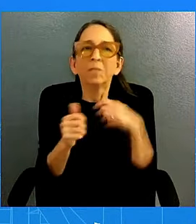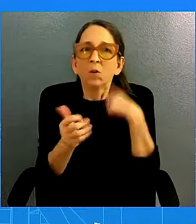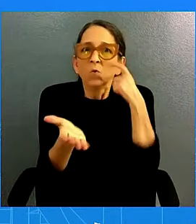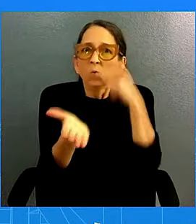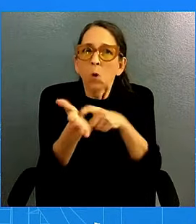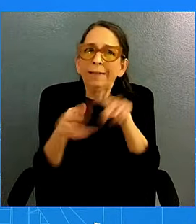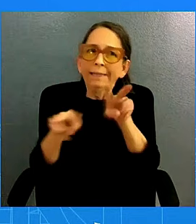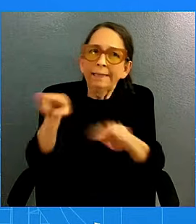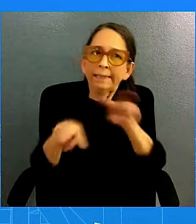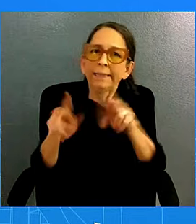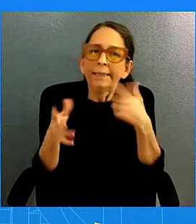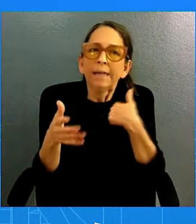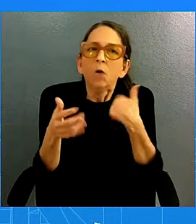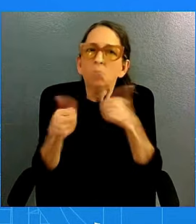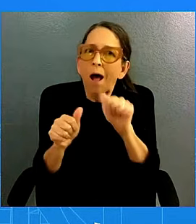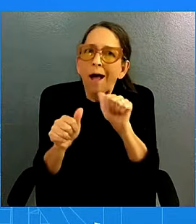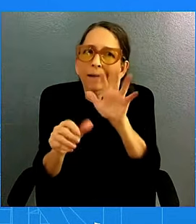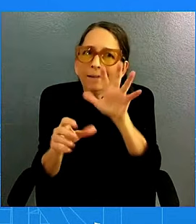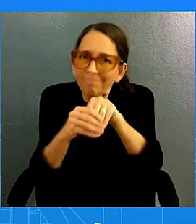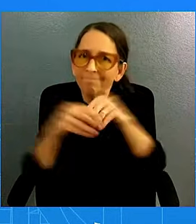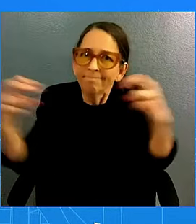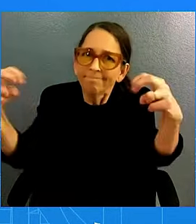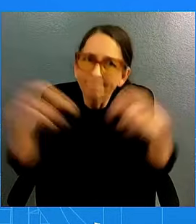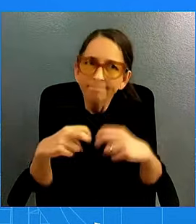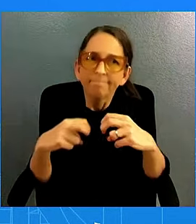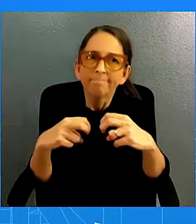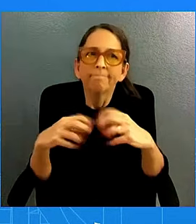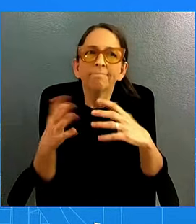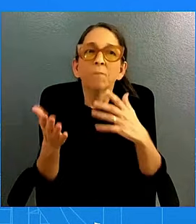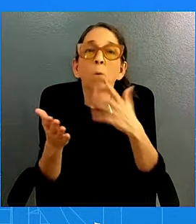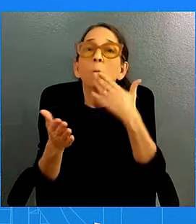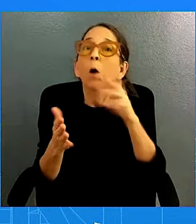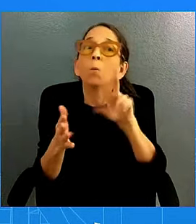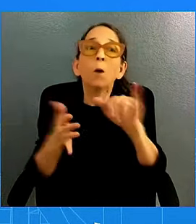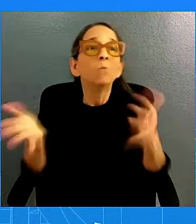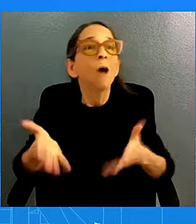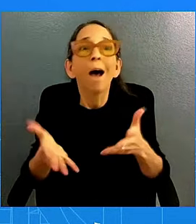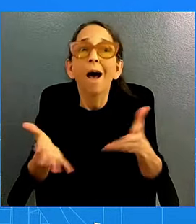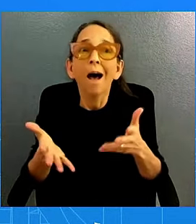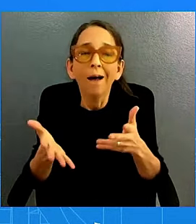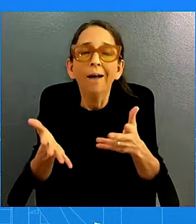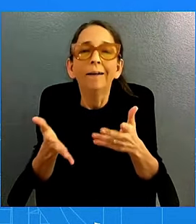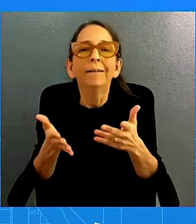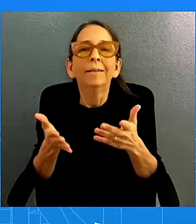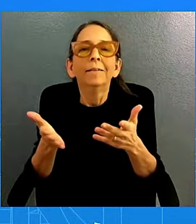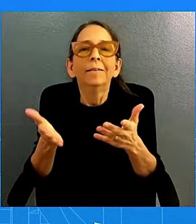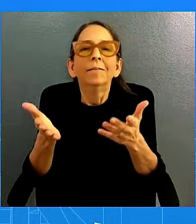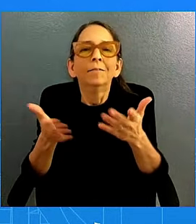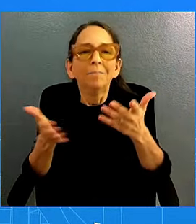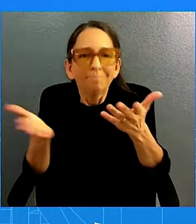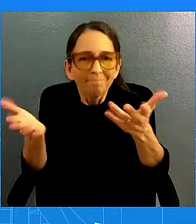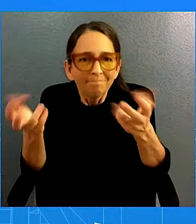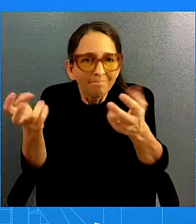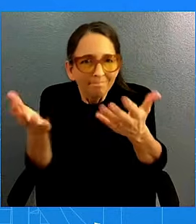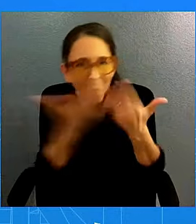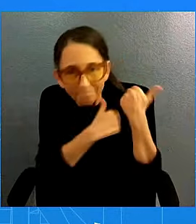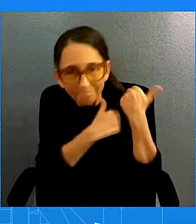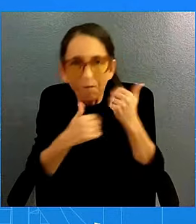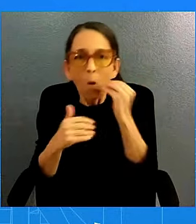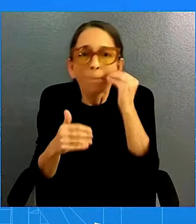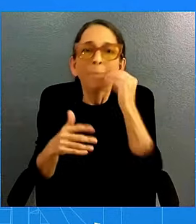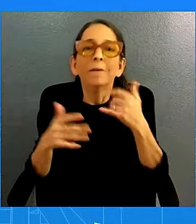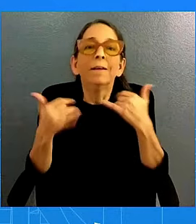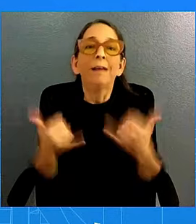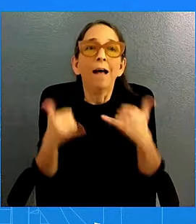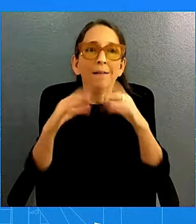can get that done, because we still believe the best way to get those hostages home is through a negotiated arrangement. On the tensions with Lebanon, again, too